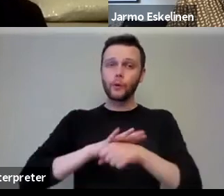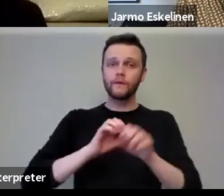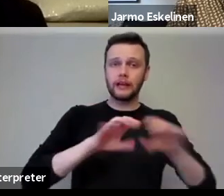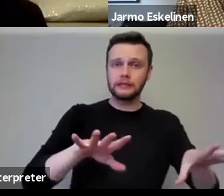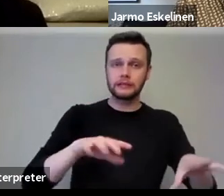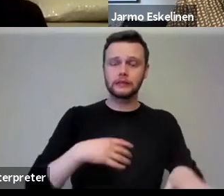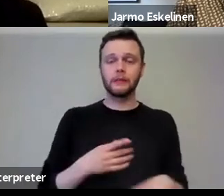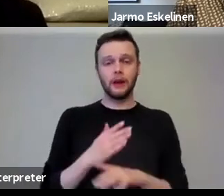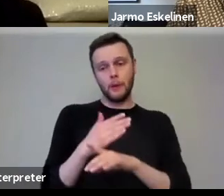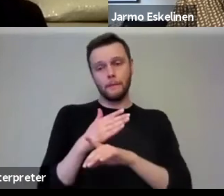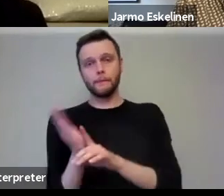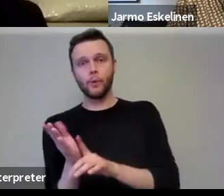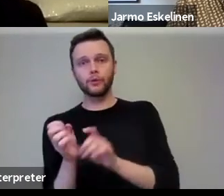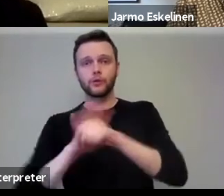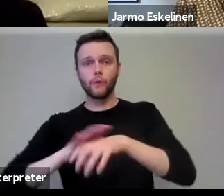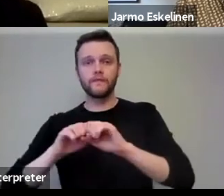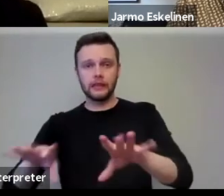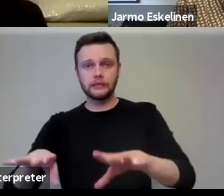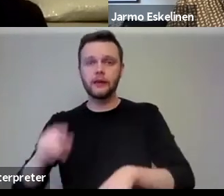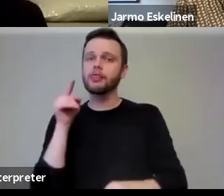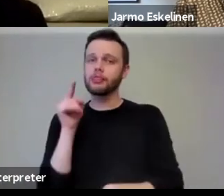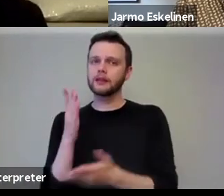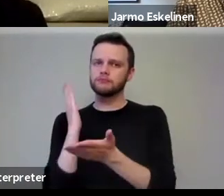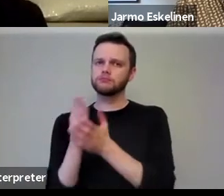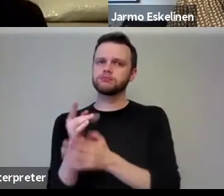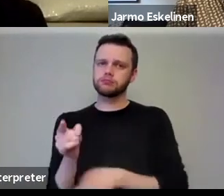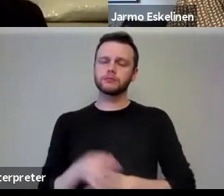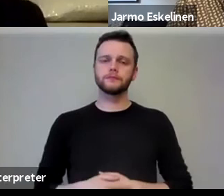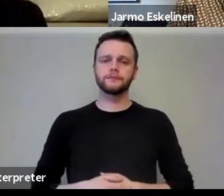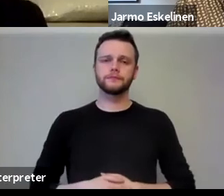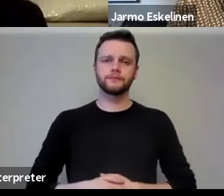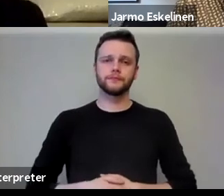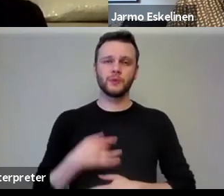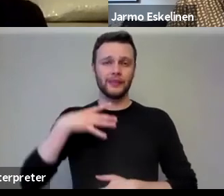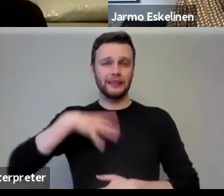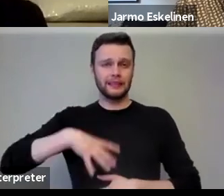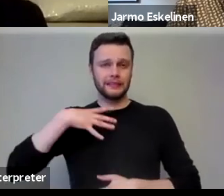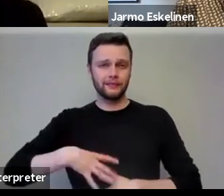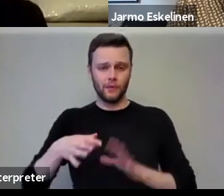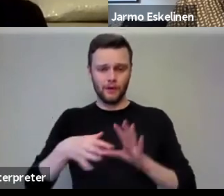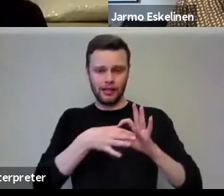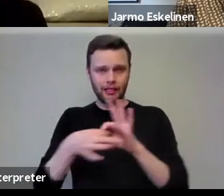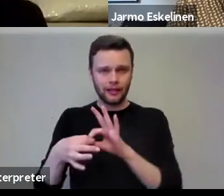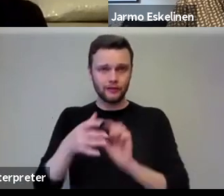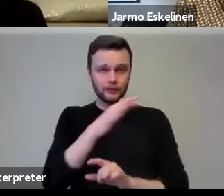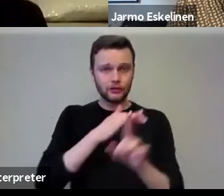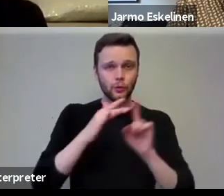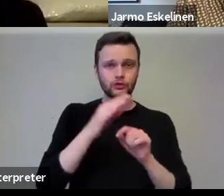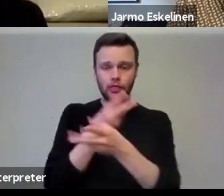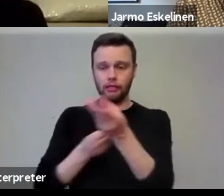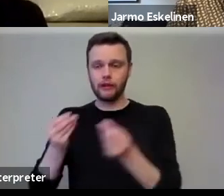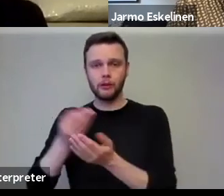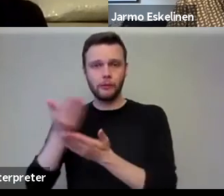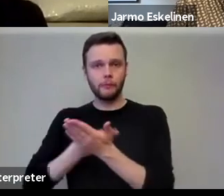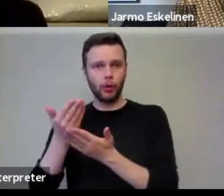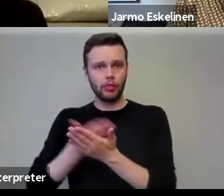ever post-COVID, that is the case. And the need for the linking of our social and economic policies needs to